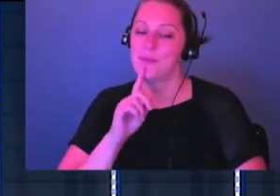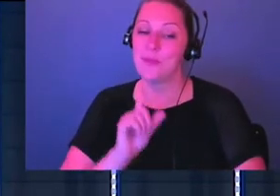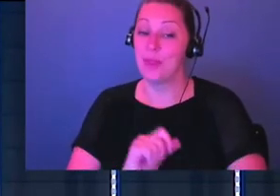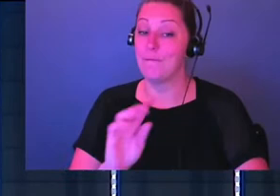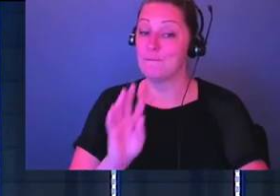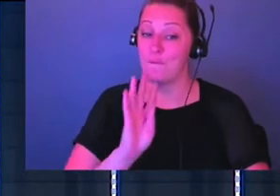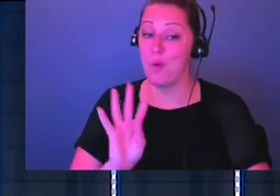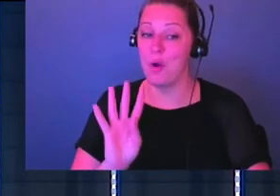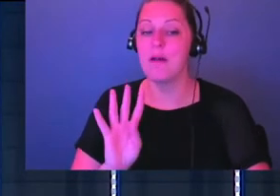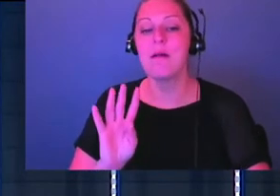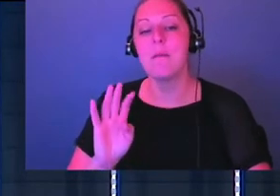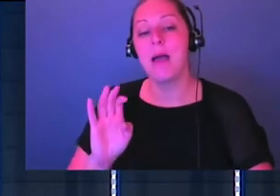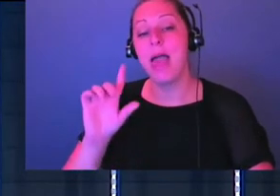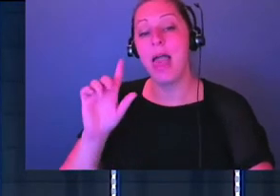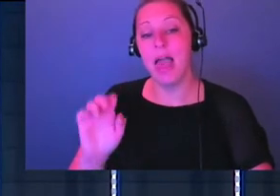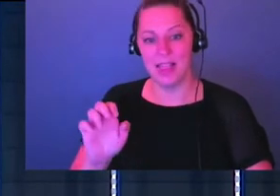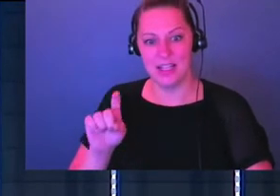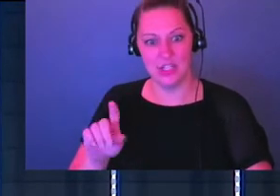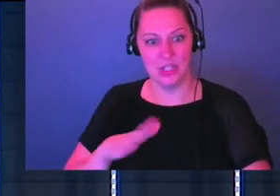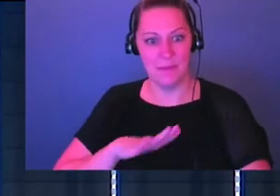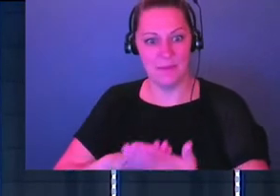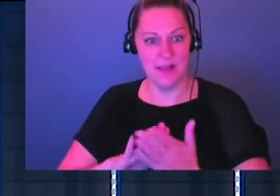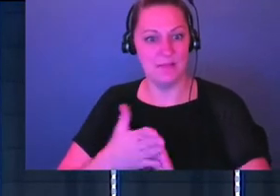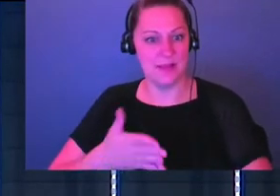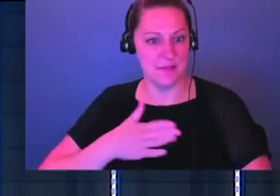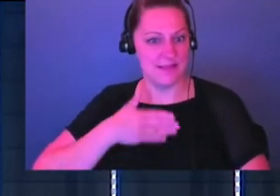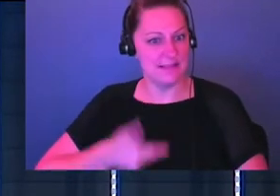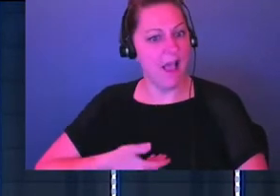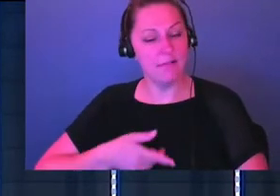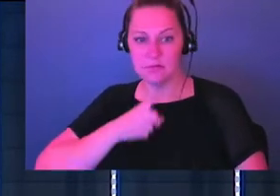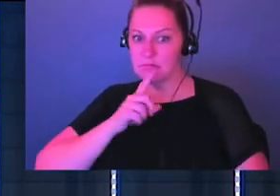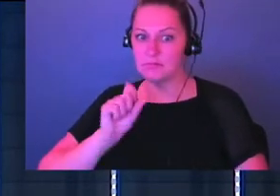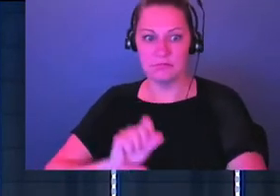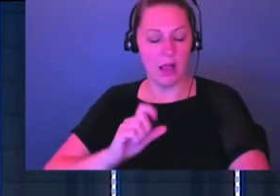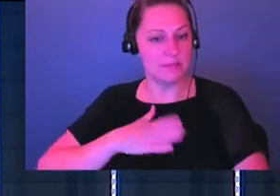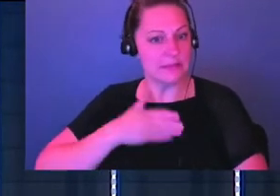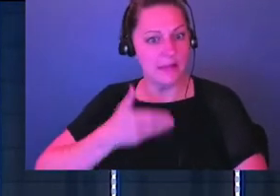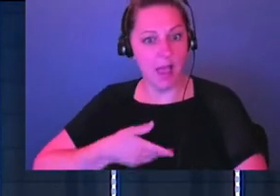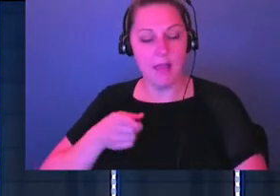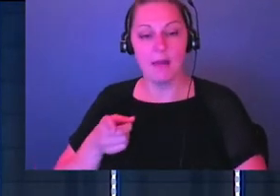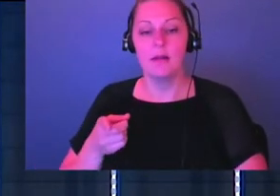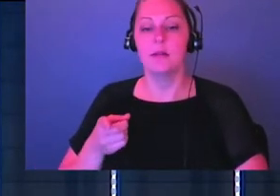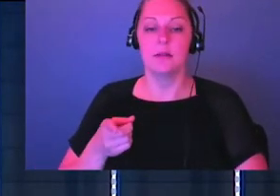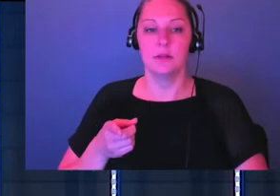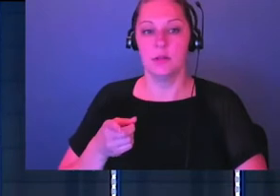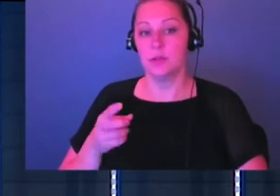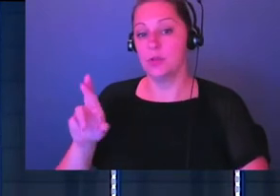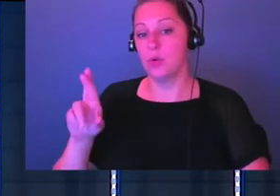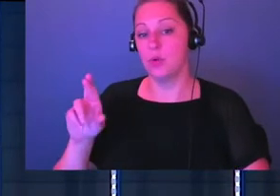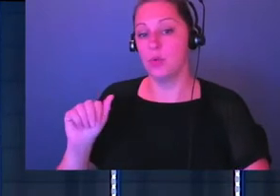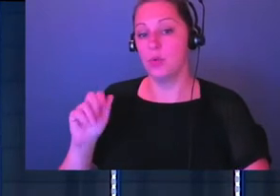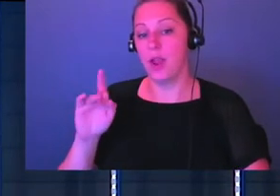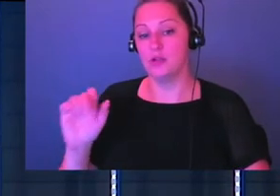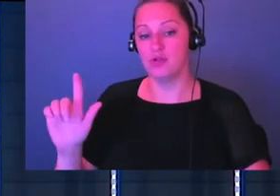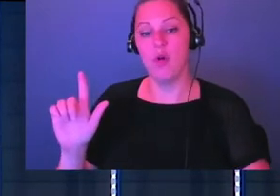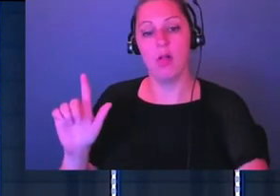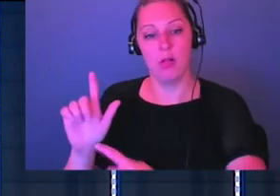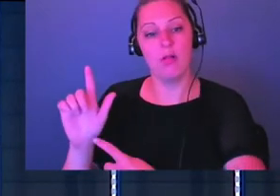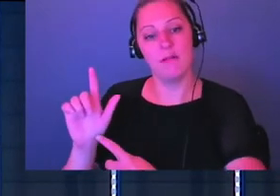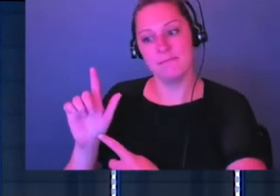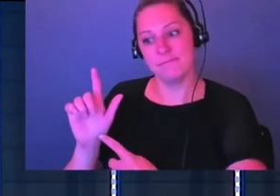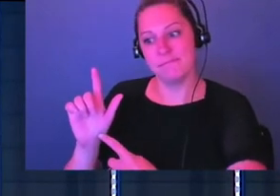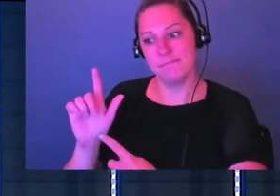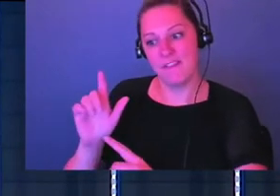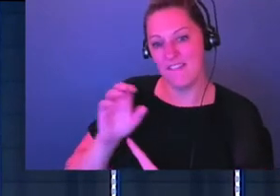when she gets upset, she gets pretty upset. know what I mean? And so one thing that Rachel does with Ellie is if Ellie's upset and she's